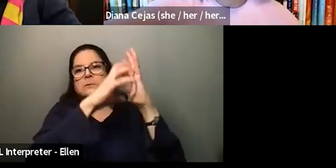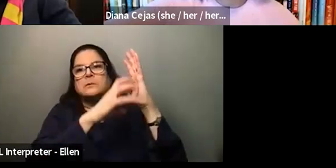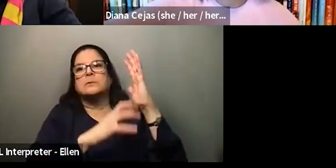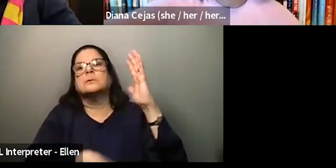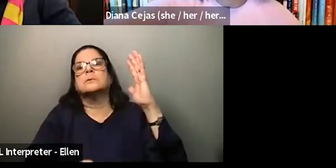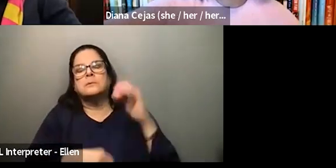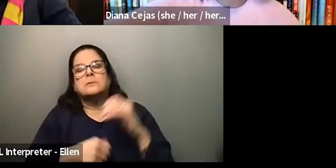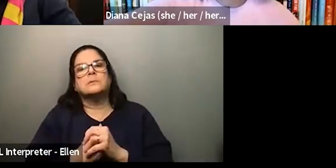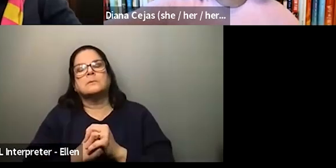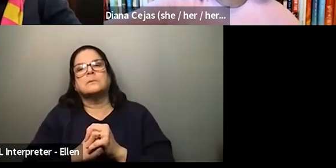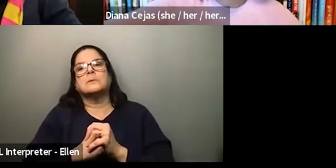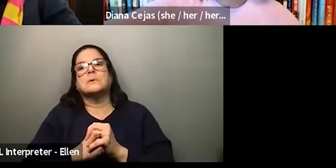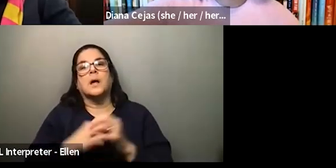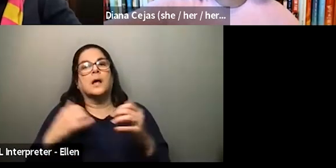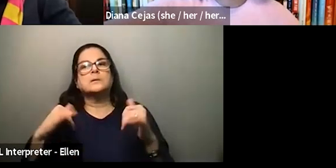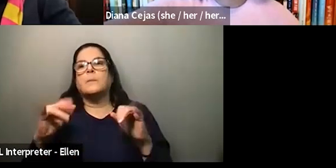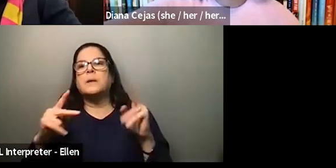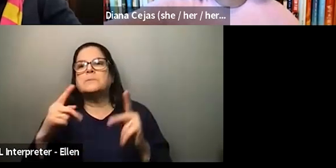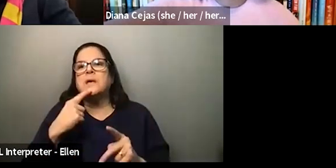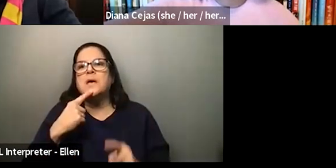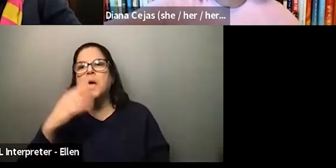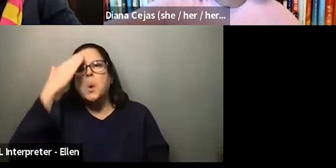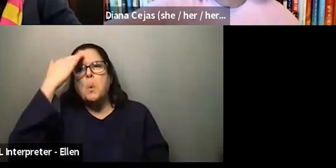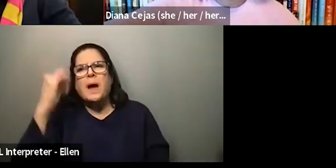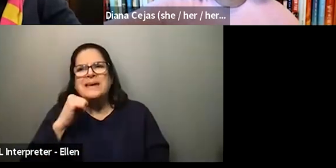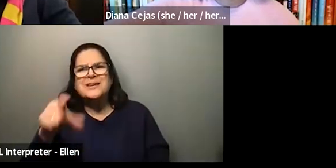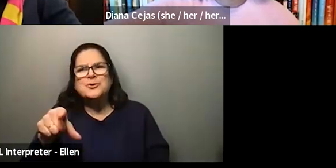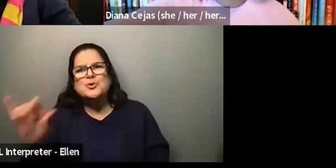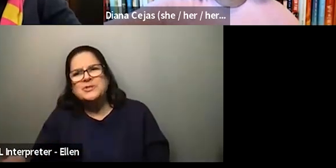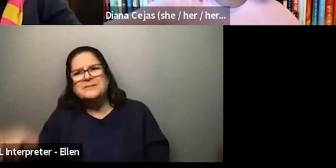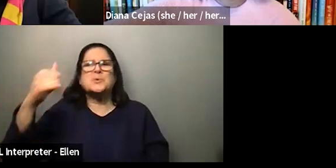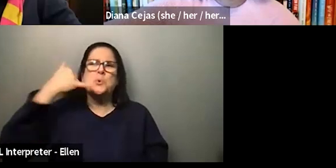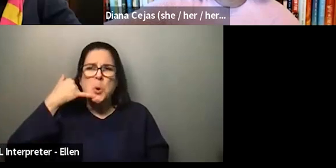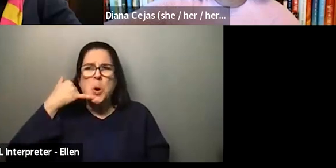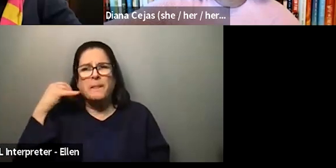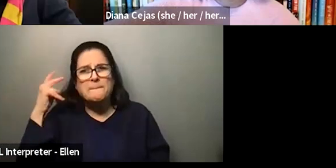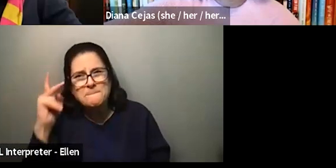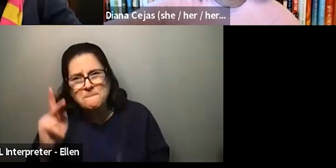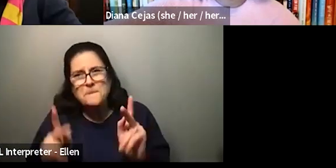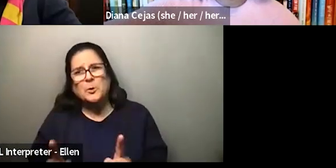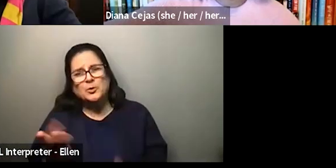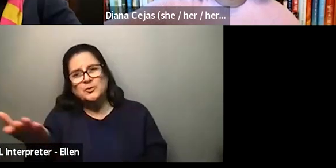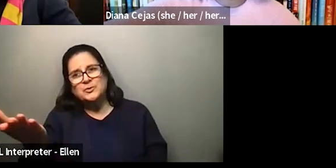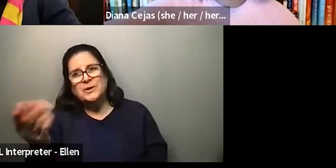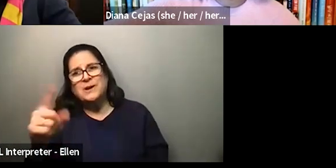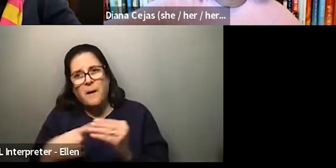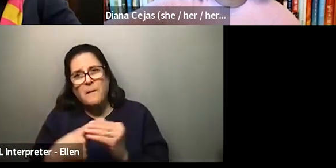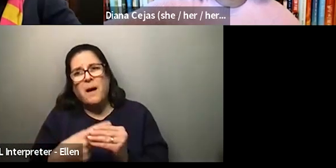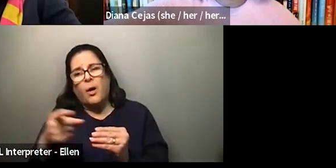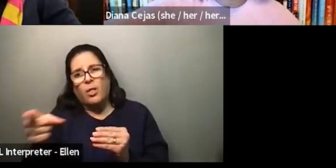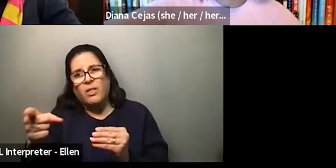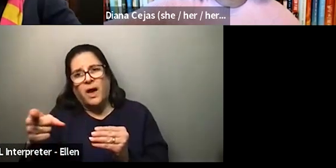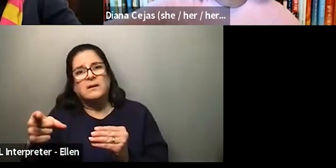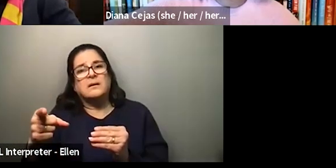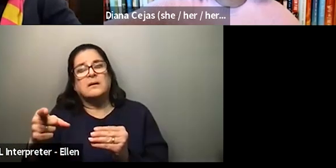But I still get, you know, things like, well, why didn't you just pick up the phone and call that person about, you know, X, Y, or Z consults? And